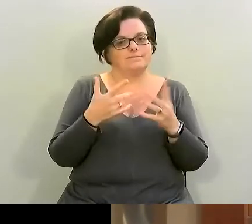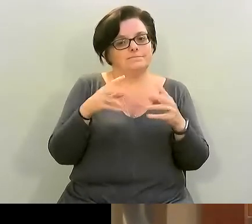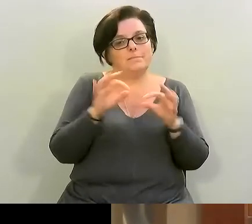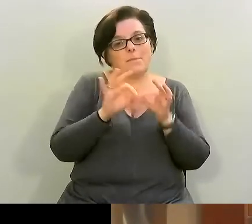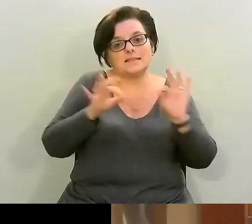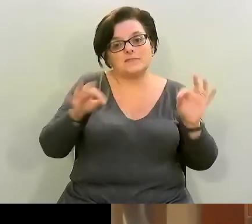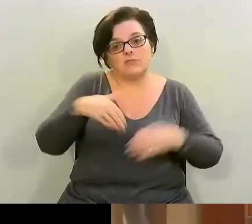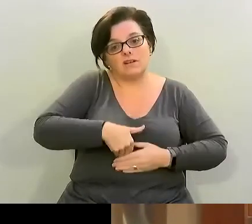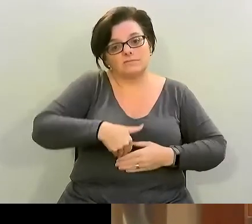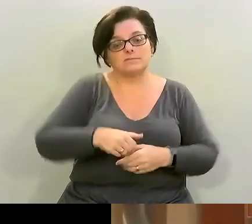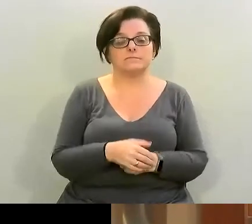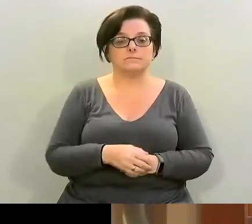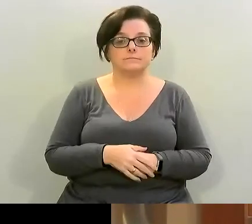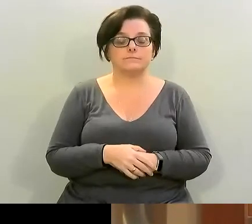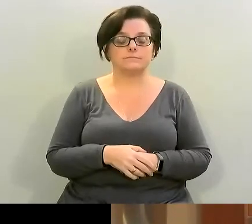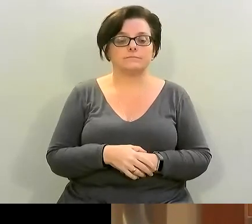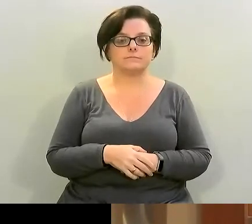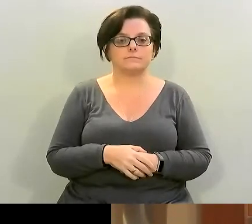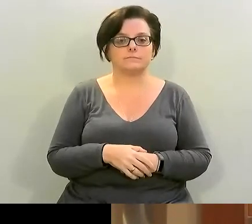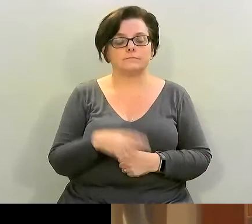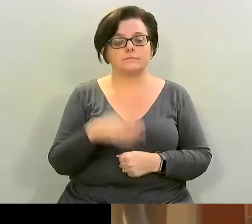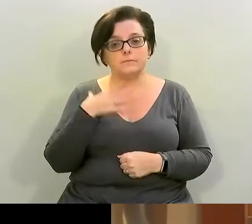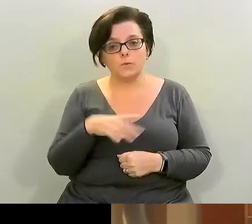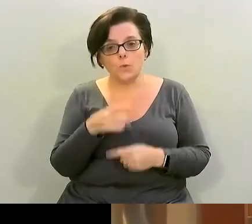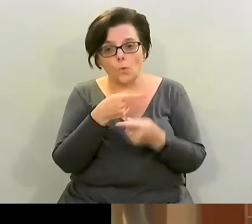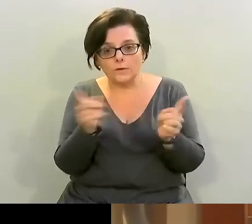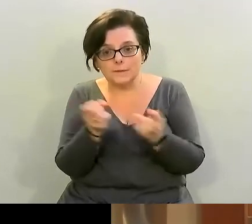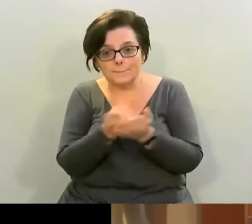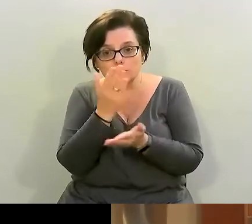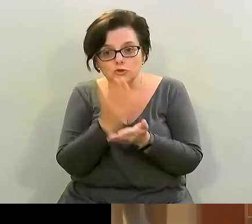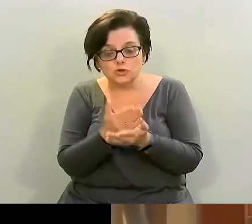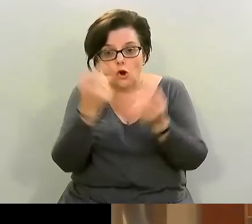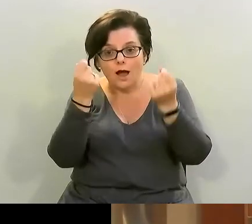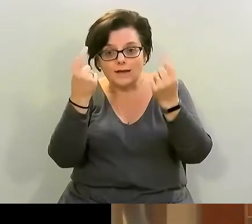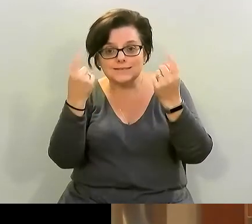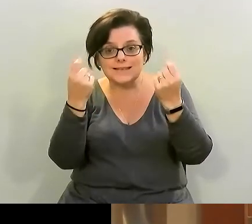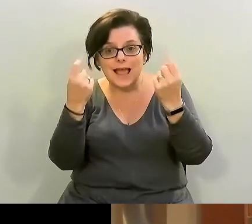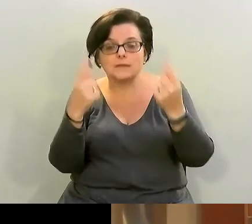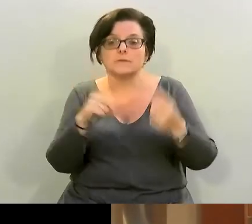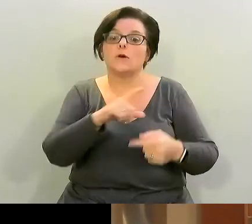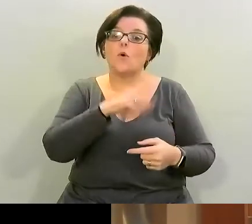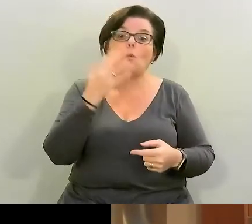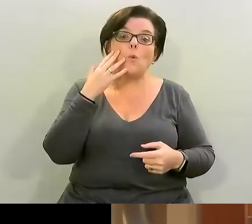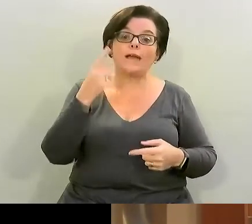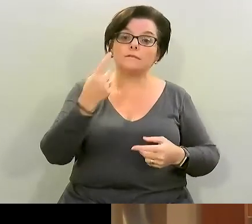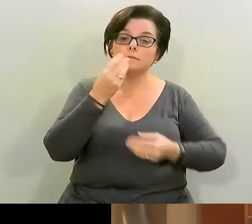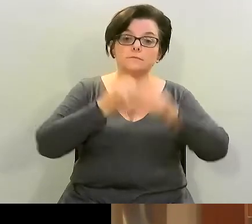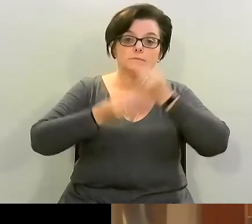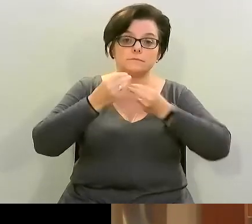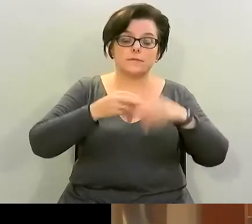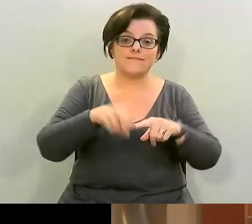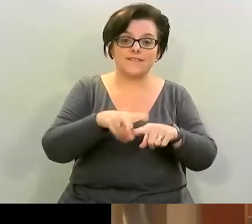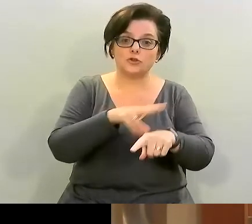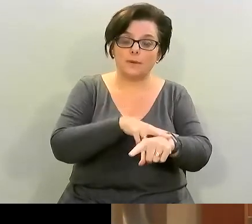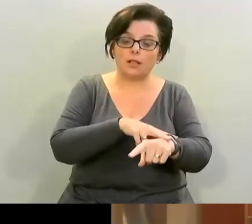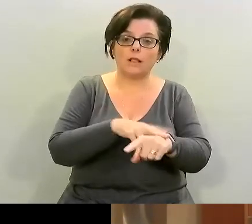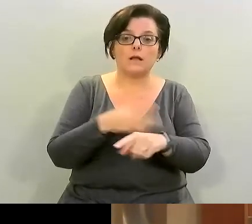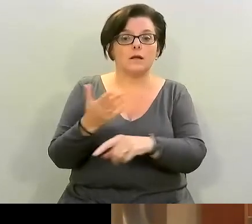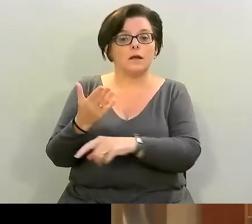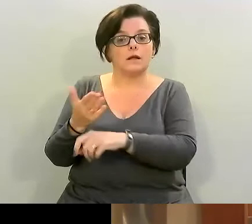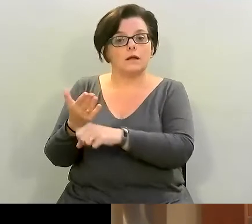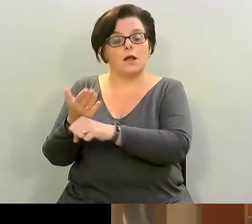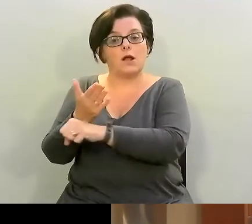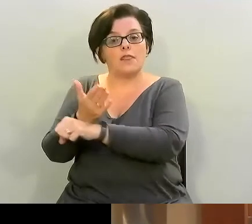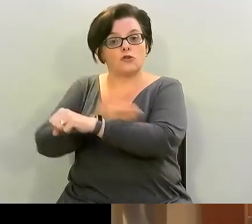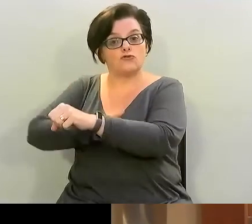i wanted to make sure that people understood that when we eat these vegetables even the leafy greens we're going to use for